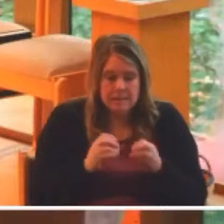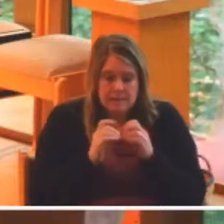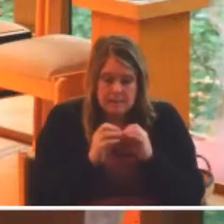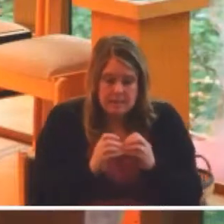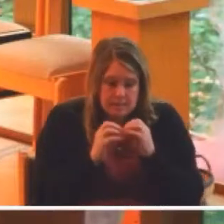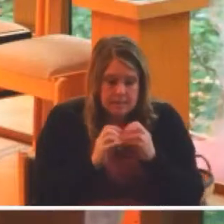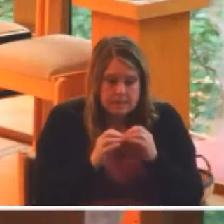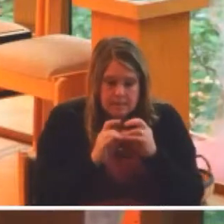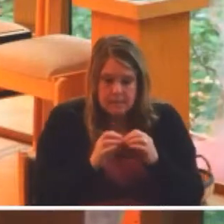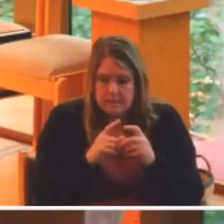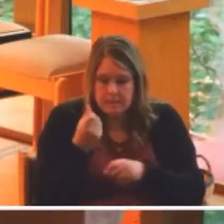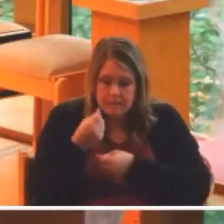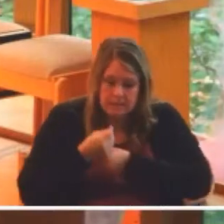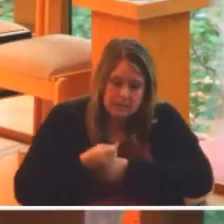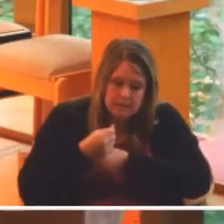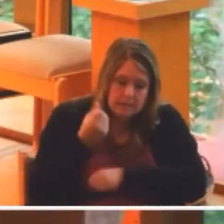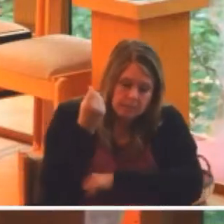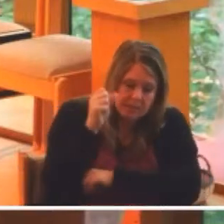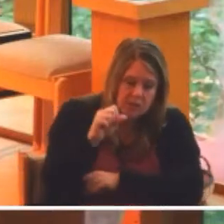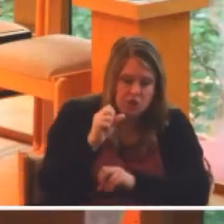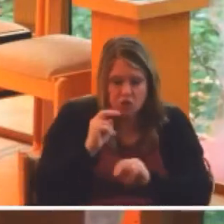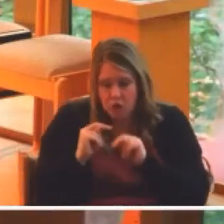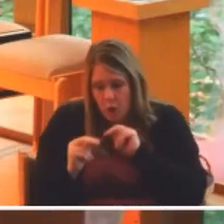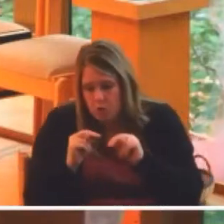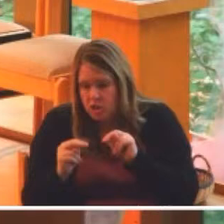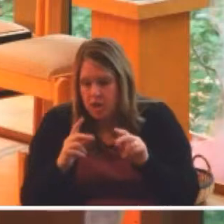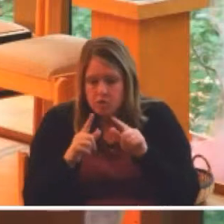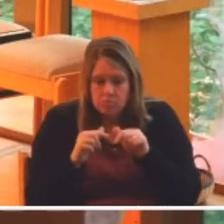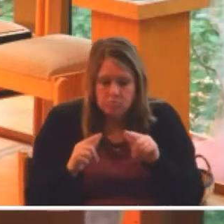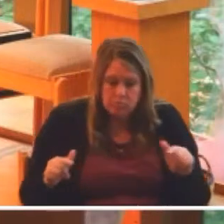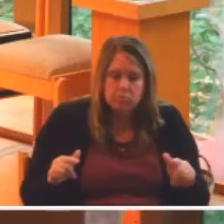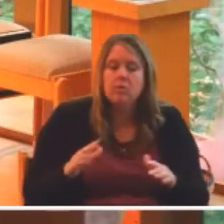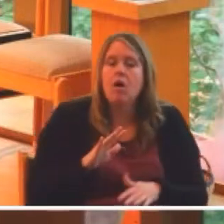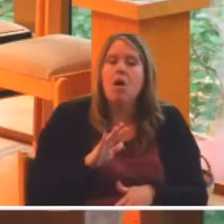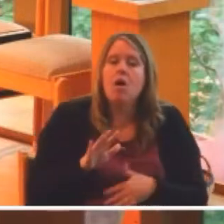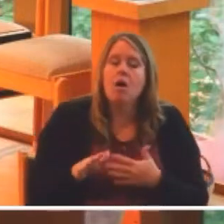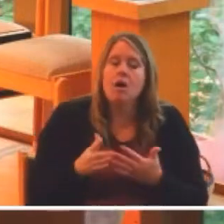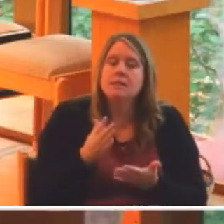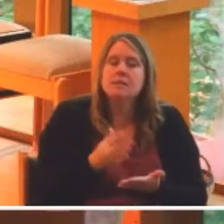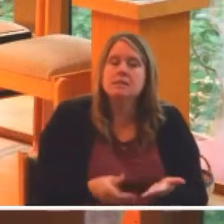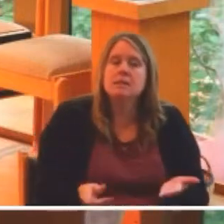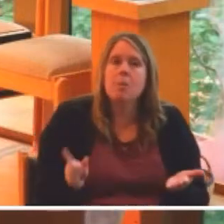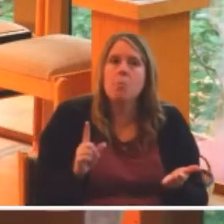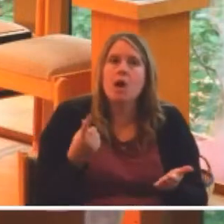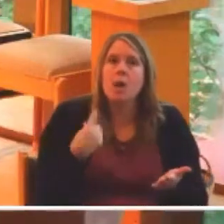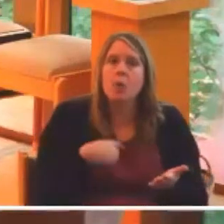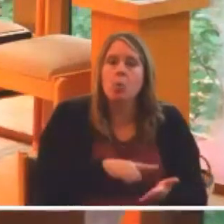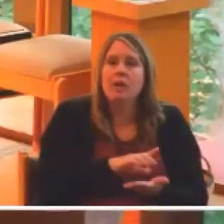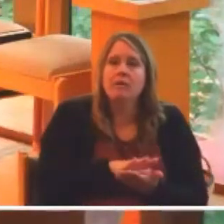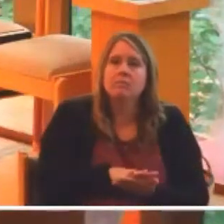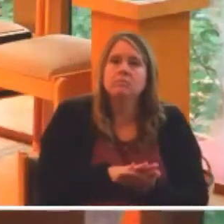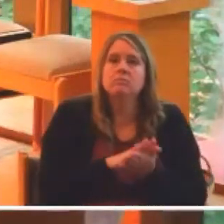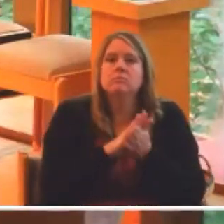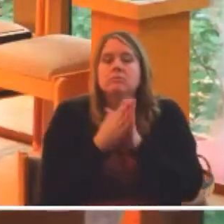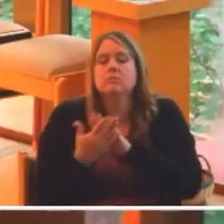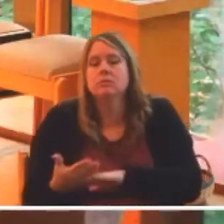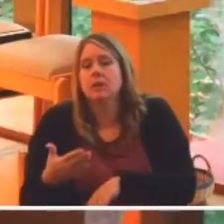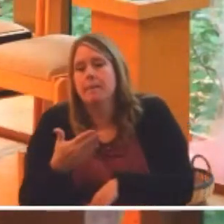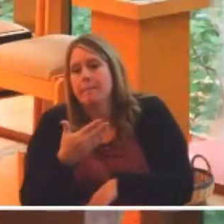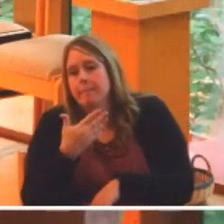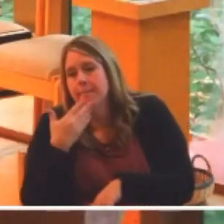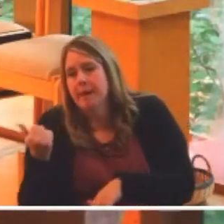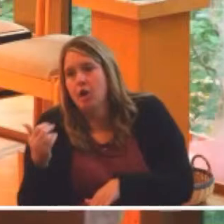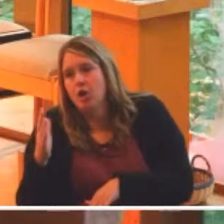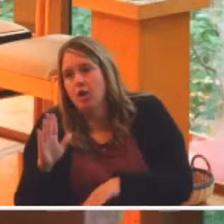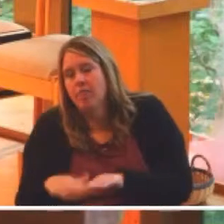petition, protest, negotiation, somewhere in that we emerge better than we were when we